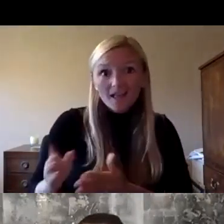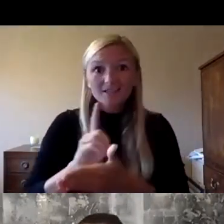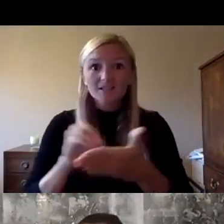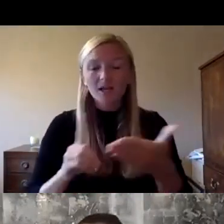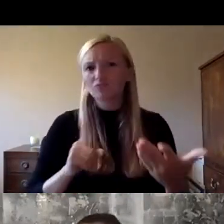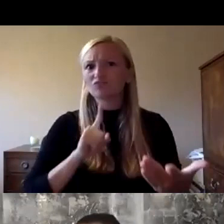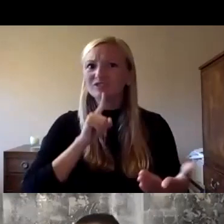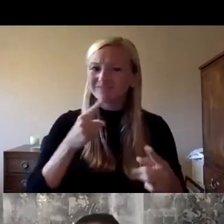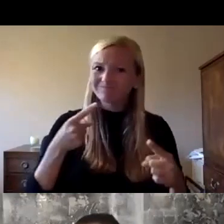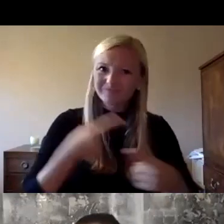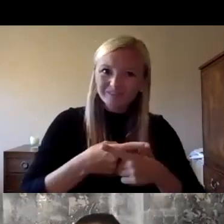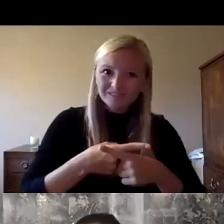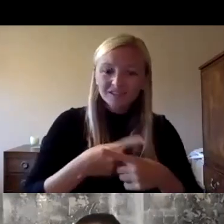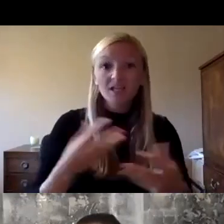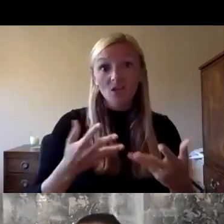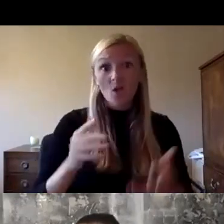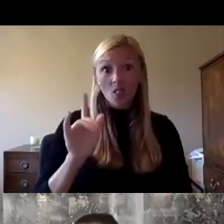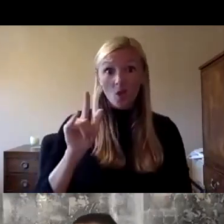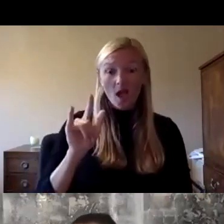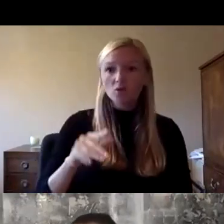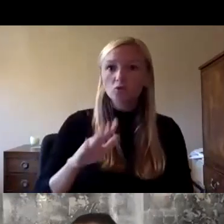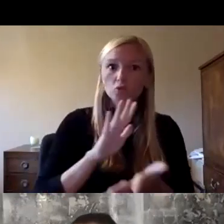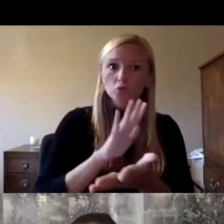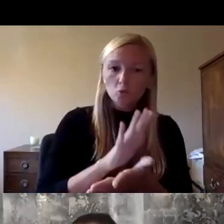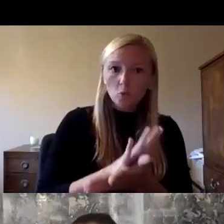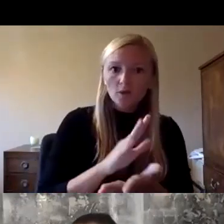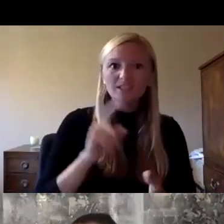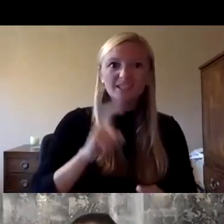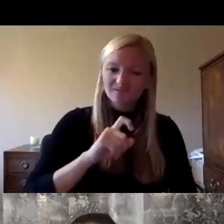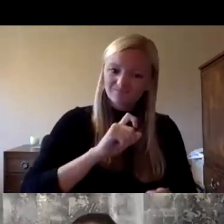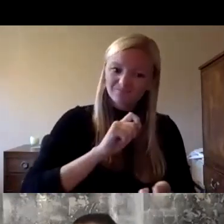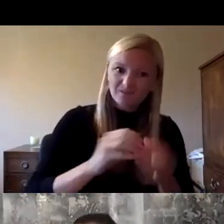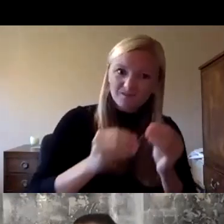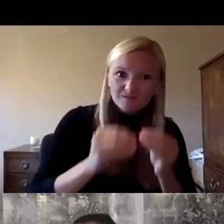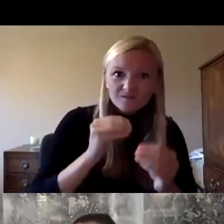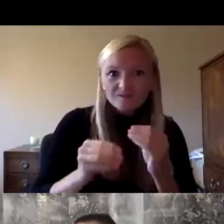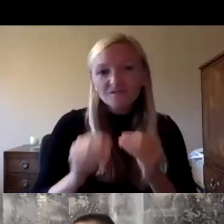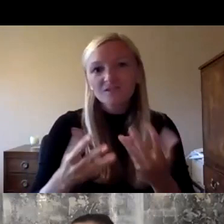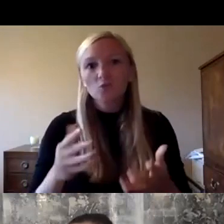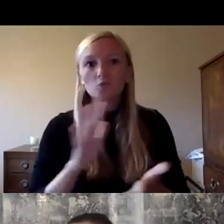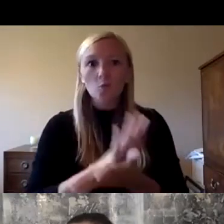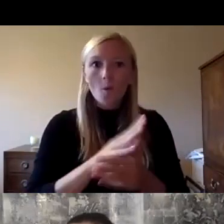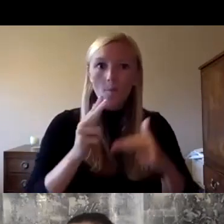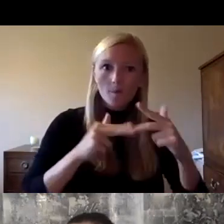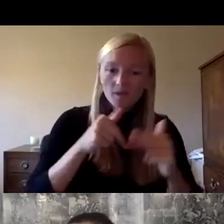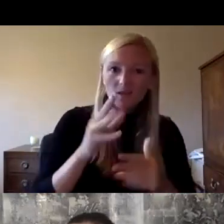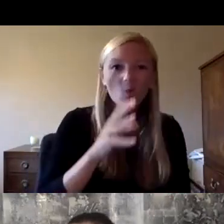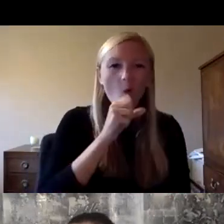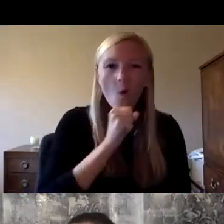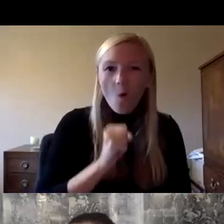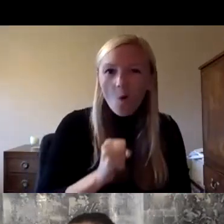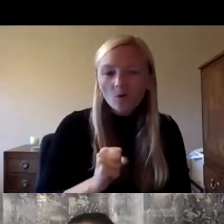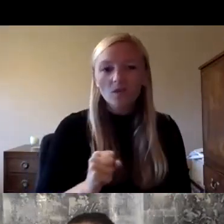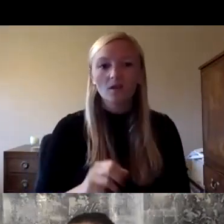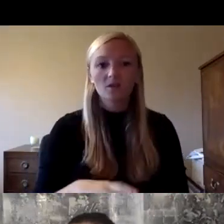crossroads here on Long Island school renovations were on the rise due in part to aging school buildings and following